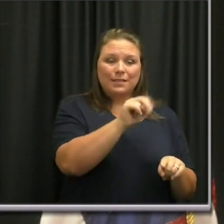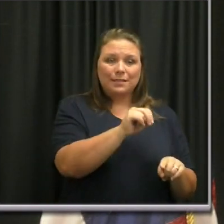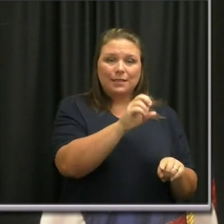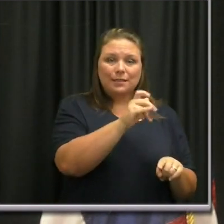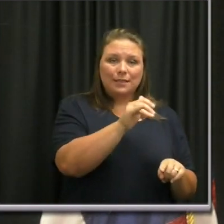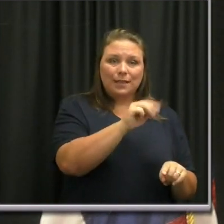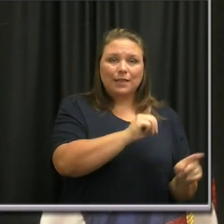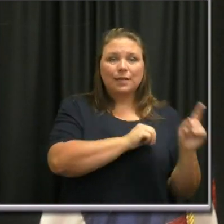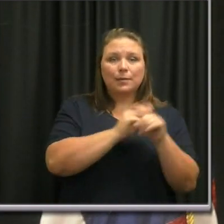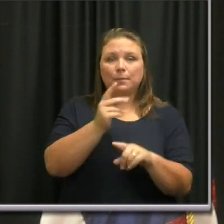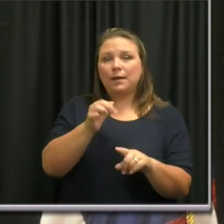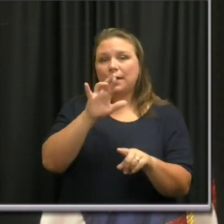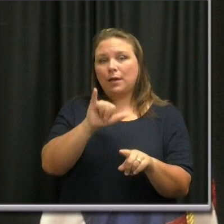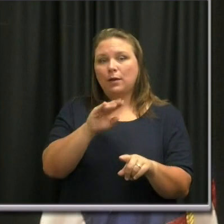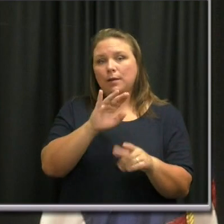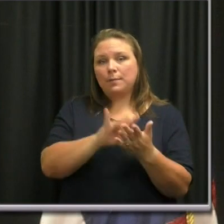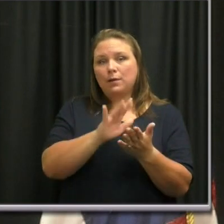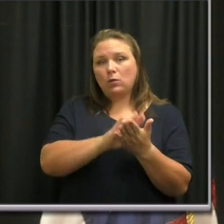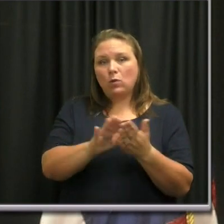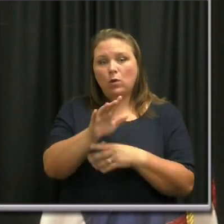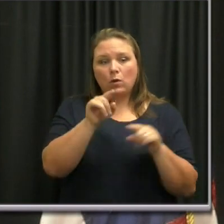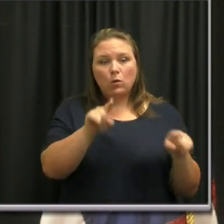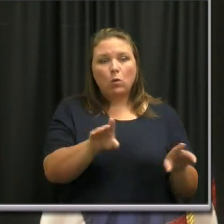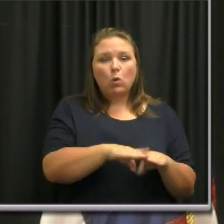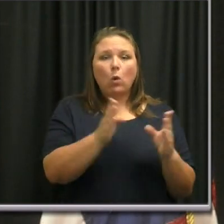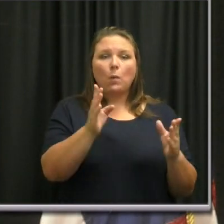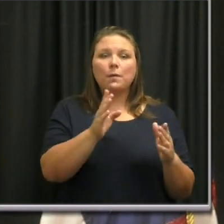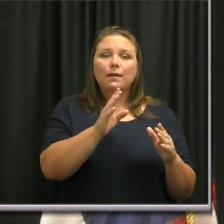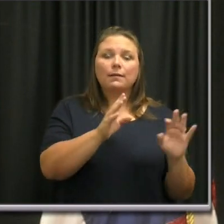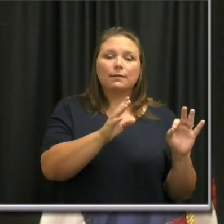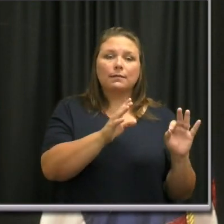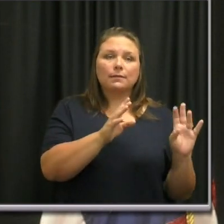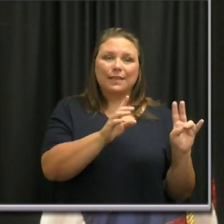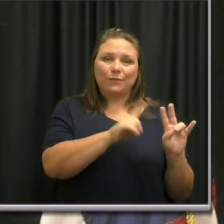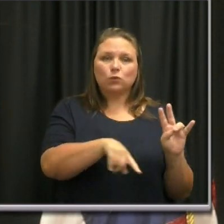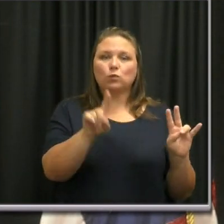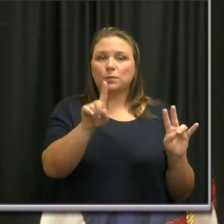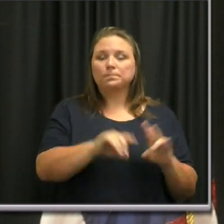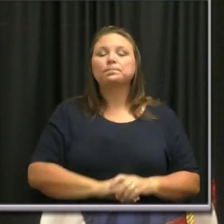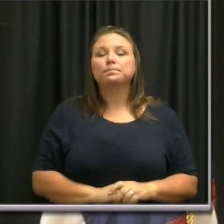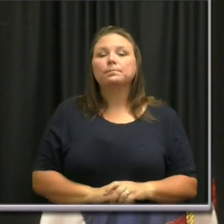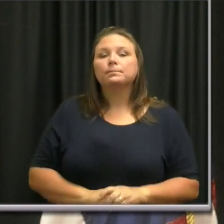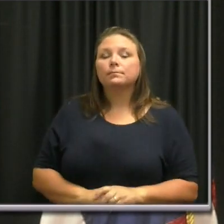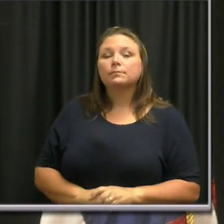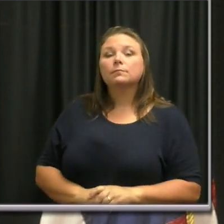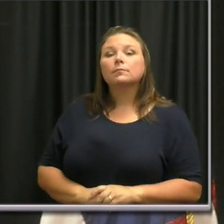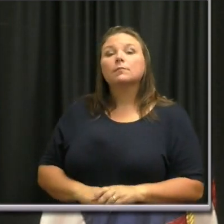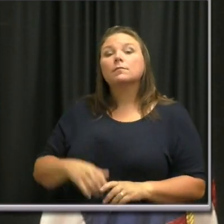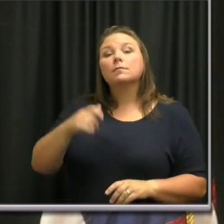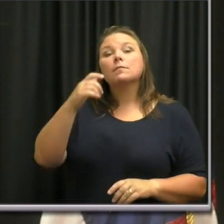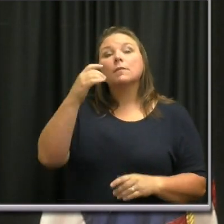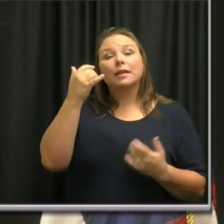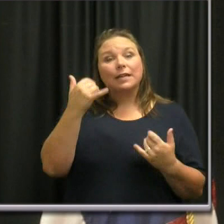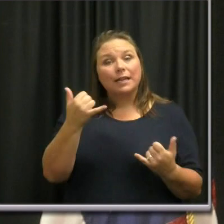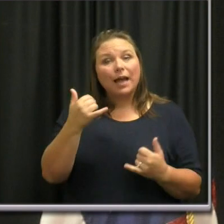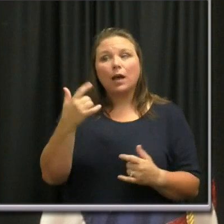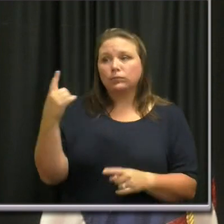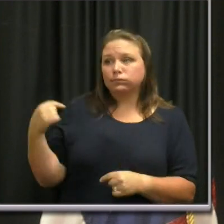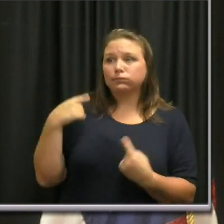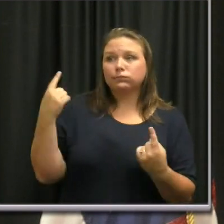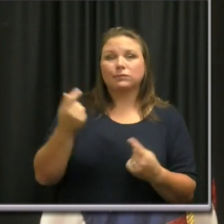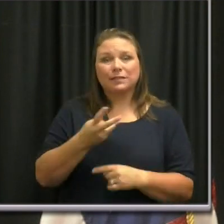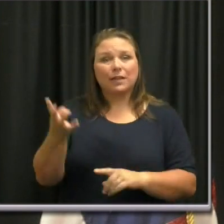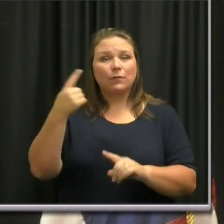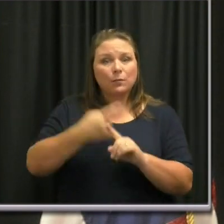or Meharry Medical College, and they are open until 1 p.m. Finally, for months now, the mayor and I have been working to